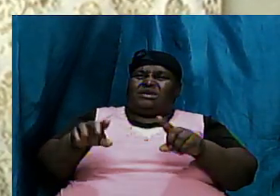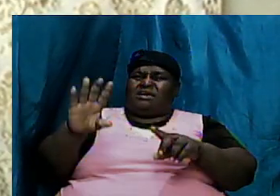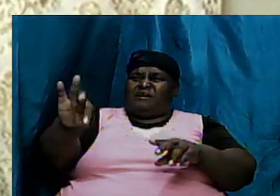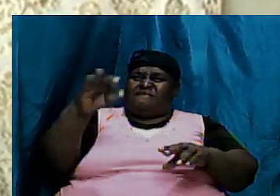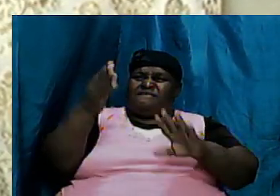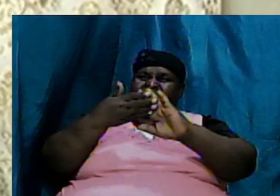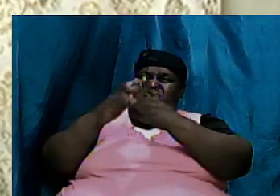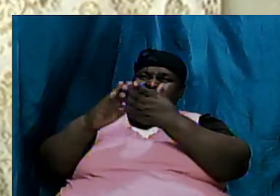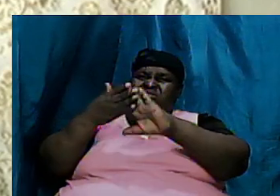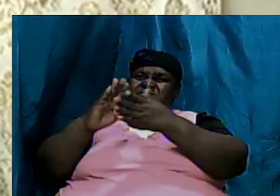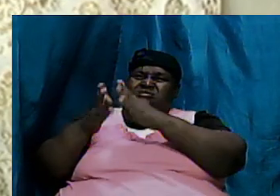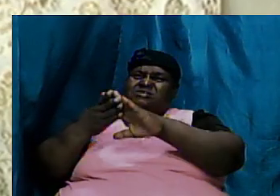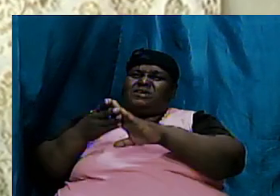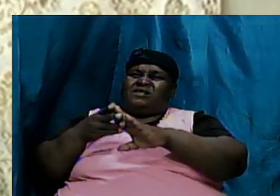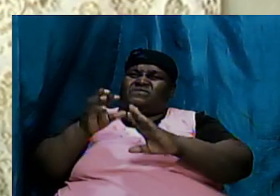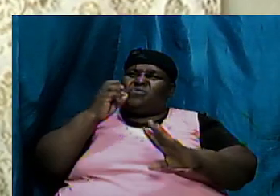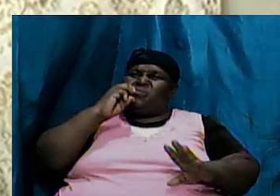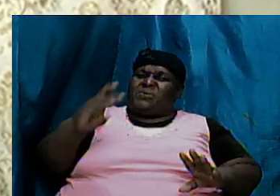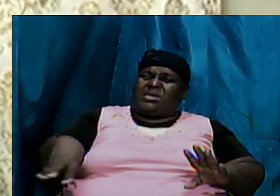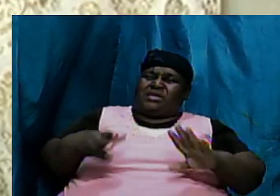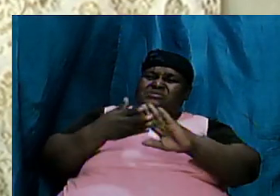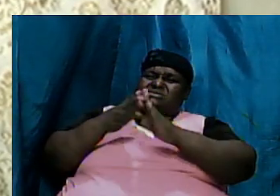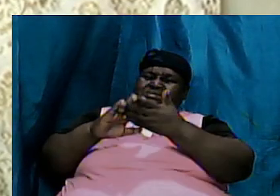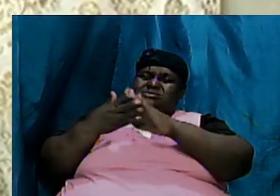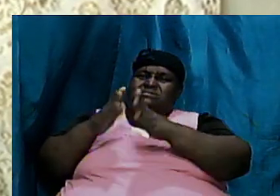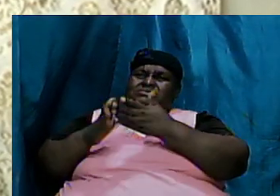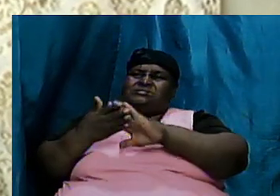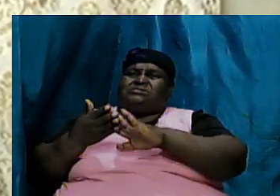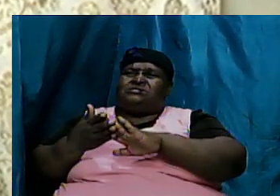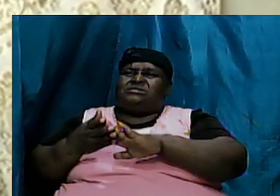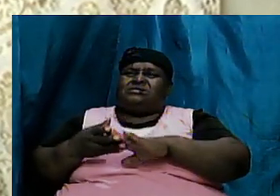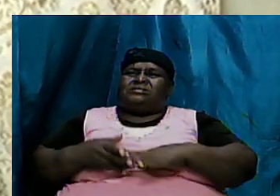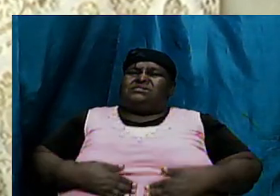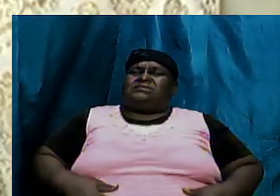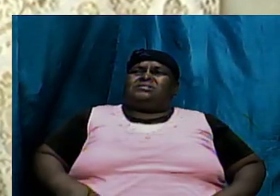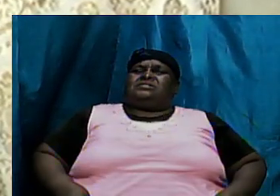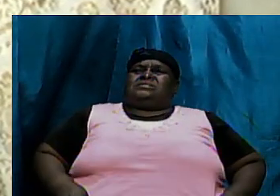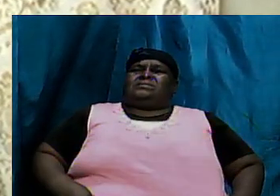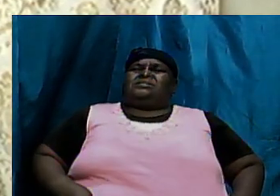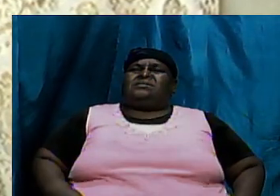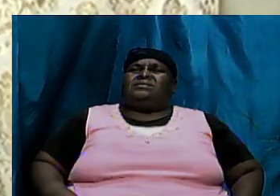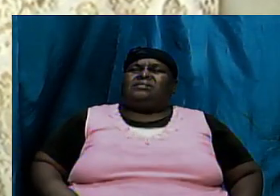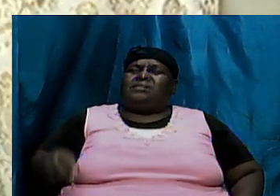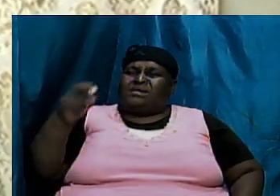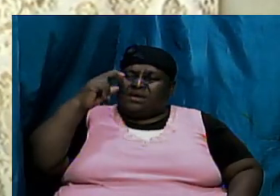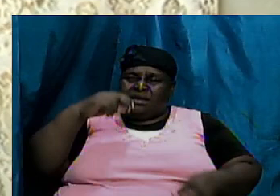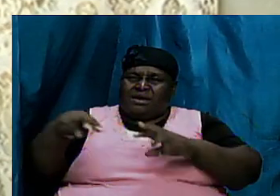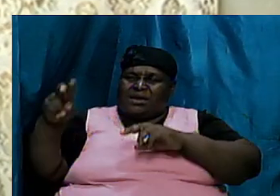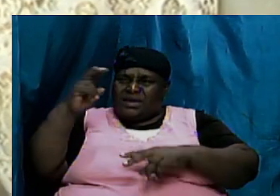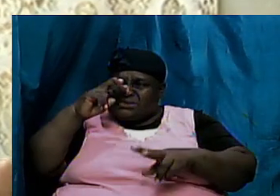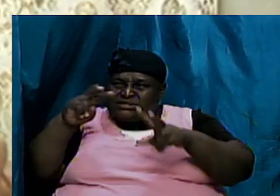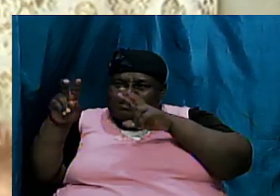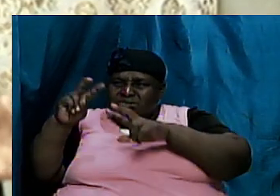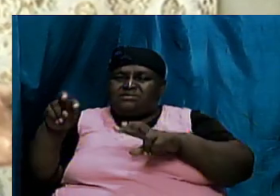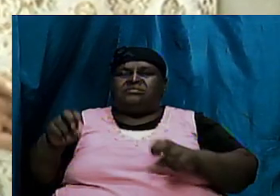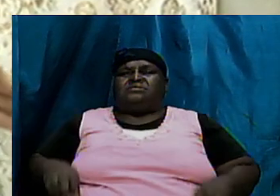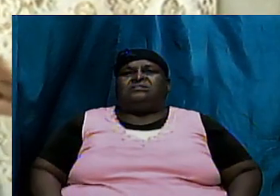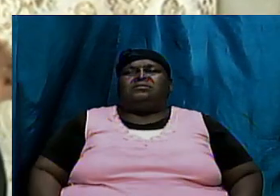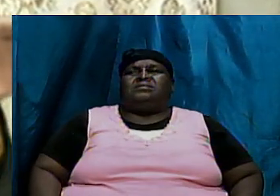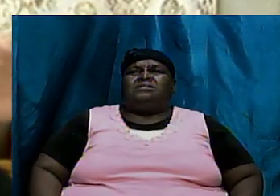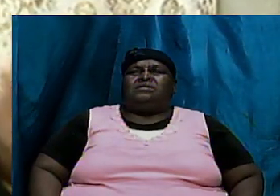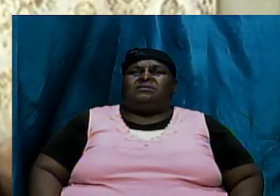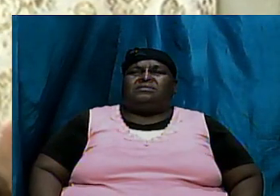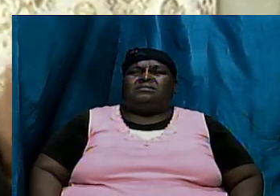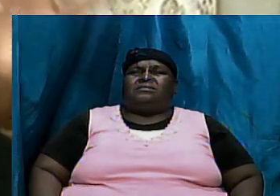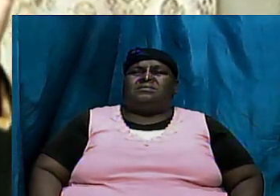of Sodom and Gomorrah up to this day we cannot you know excavate through archaeological means and see